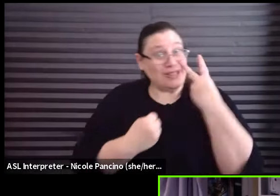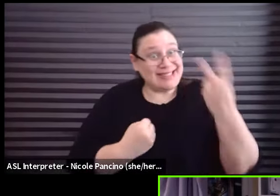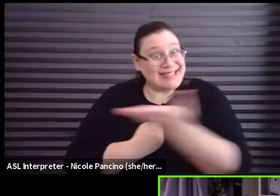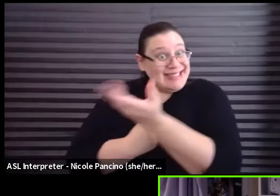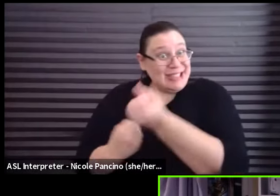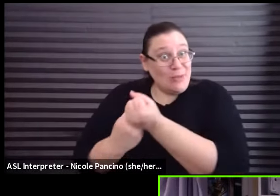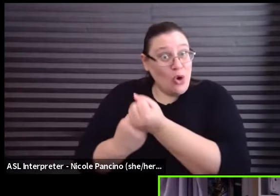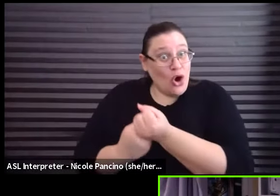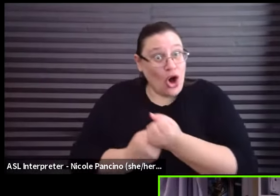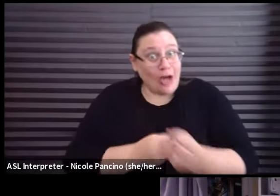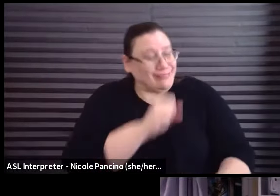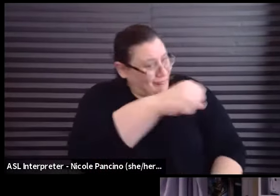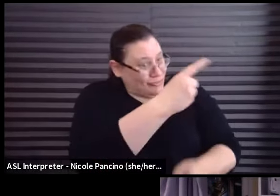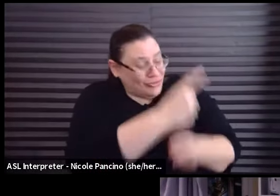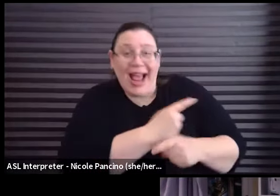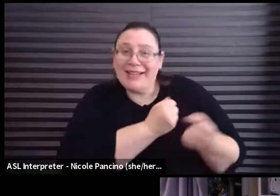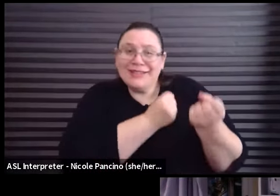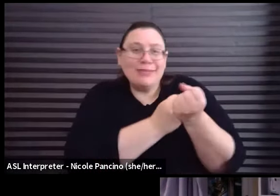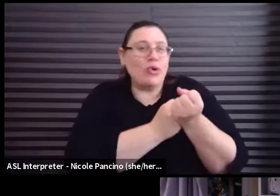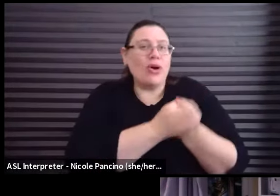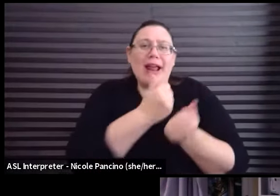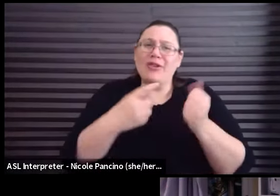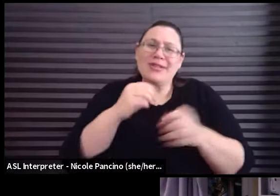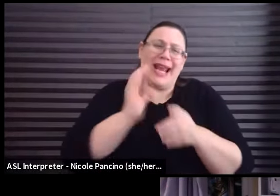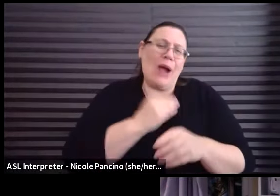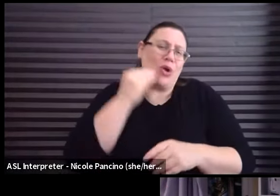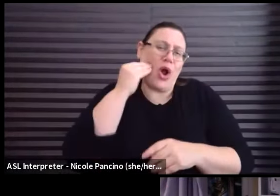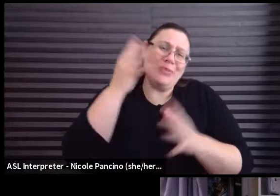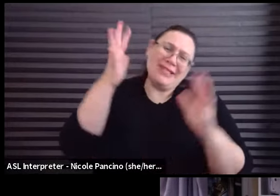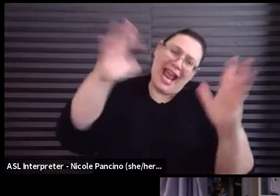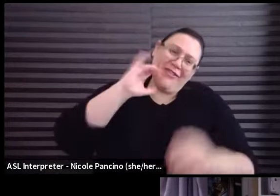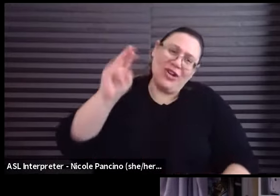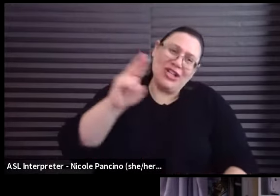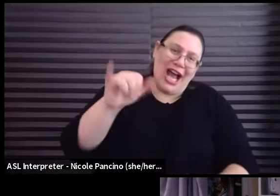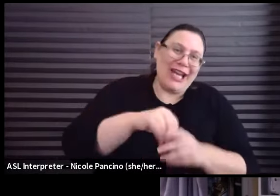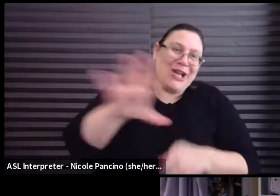support. Listen, everybody, we're all in our homes. Give it up for Johnny in your home.